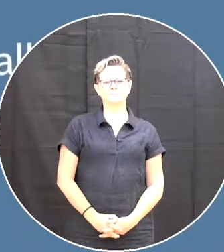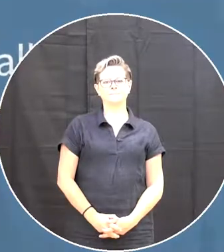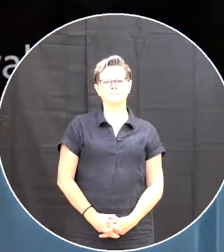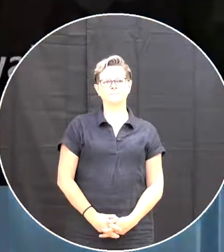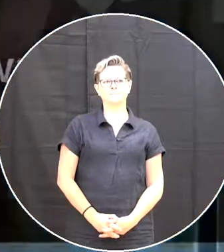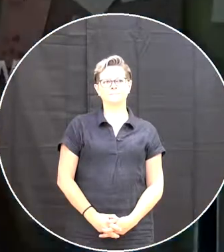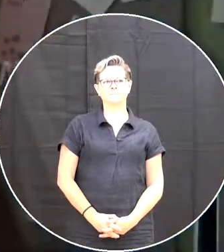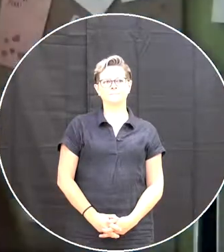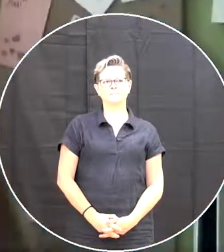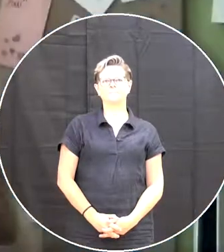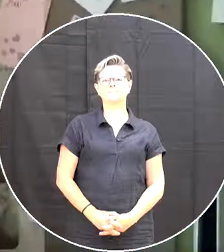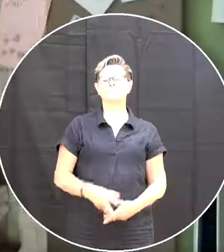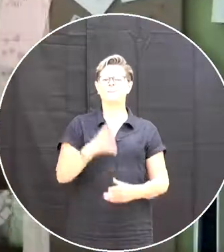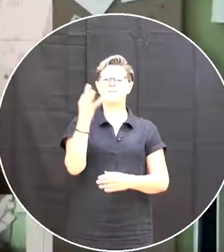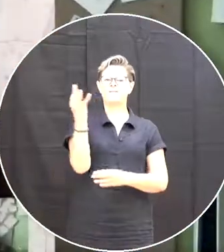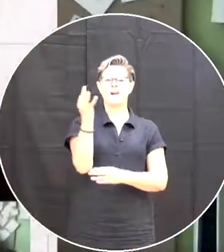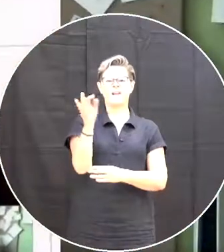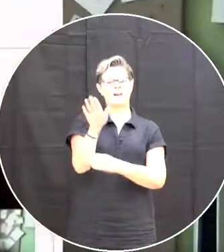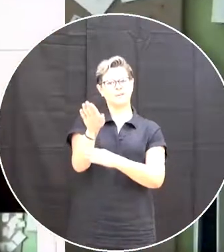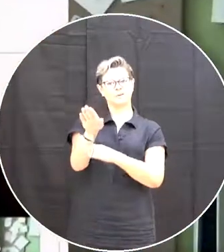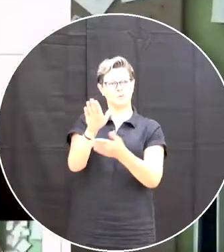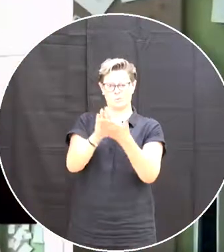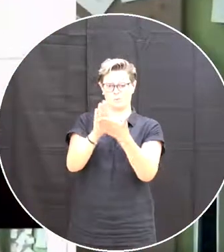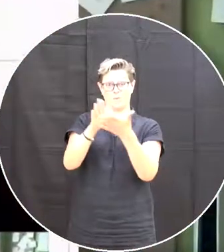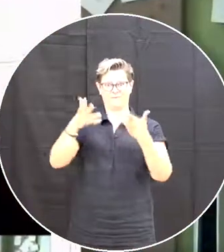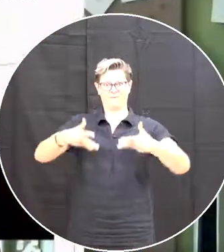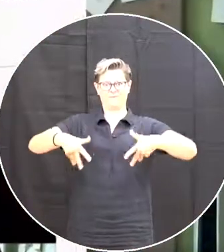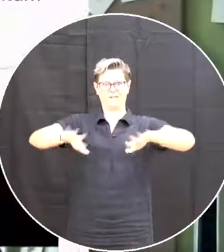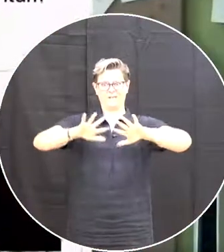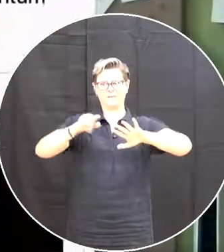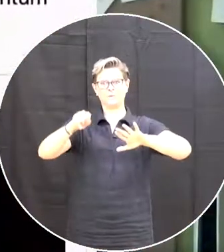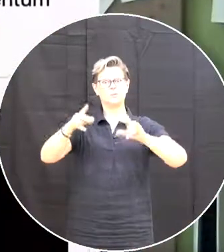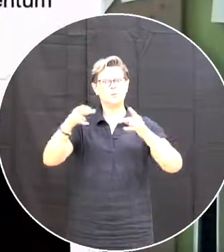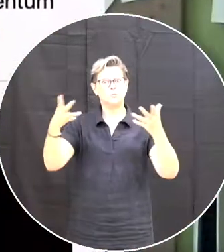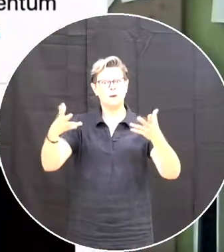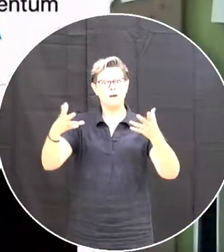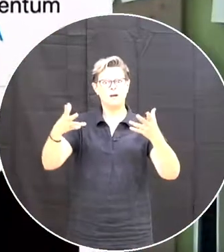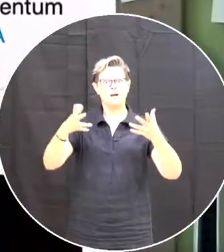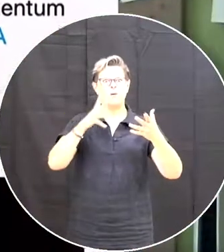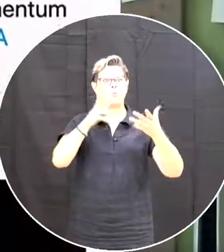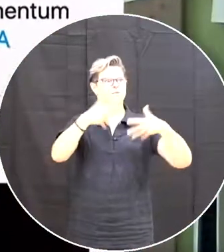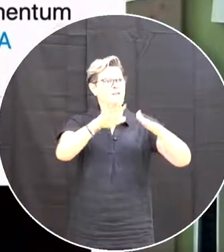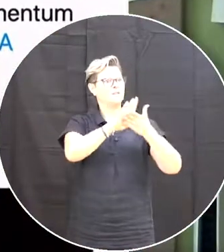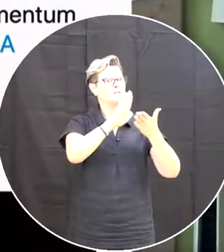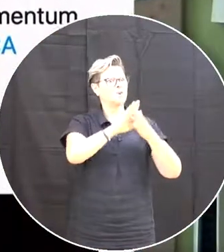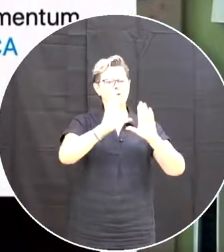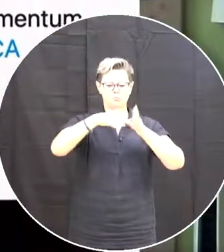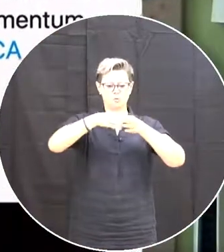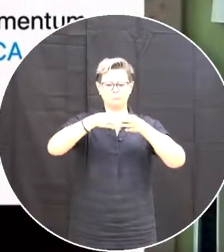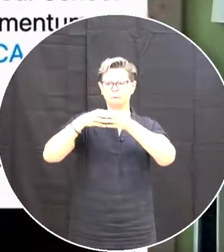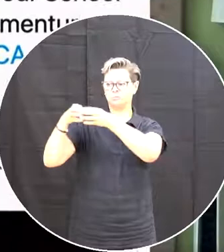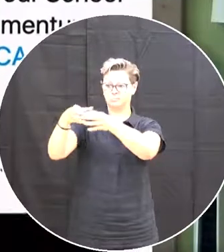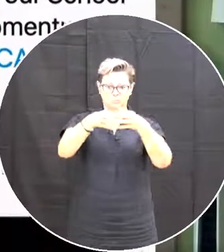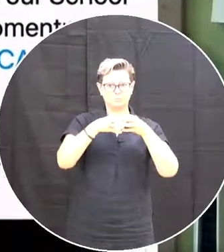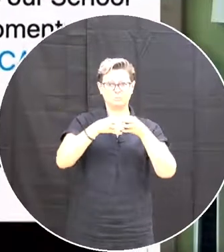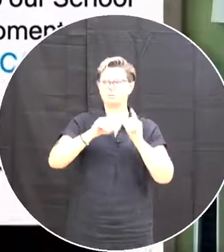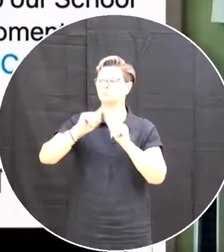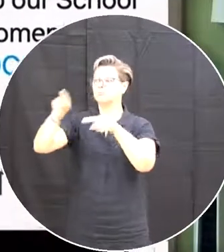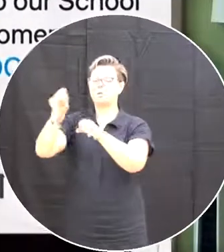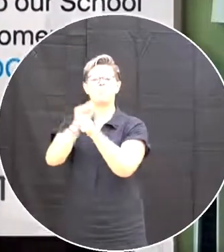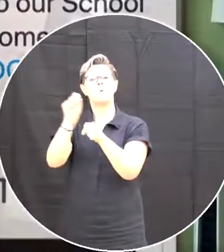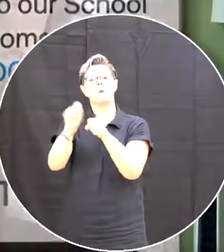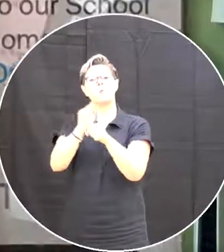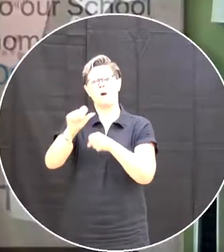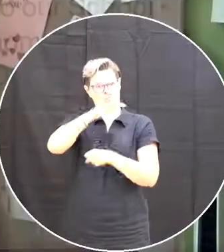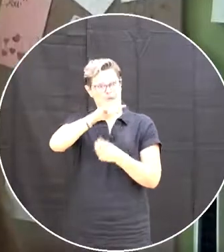And Friday afternoon after school They're going out and working on this project in groups And that's nothing that I've